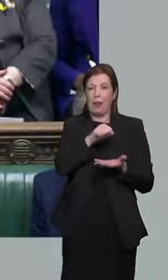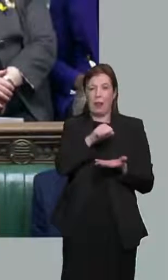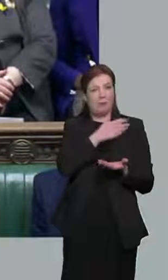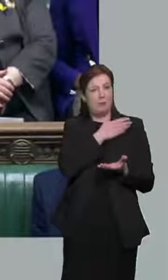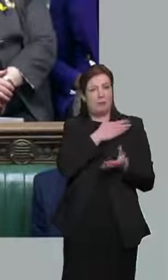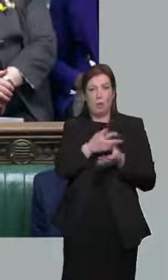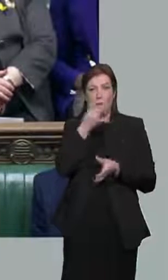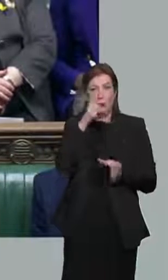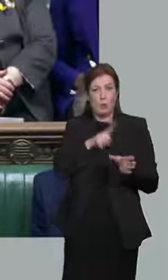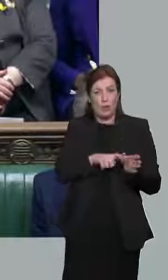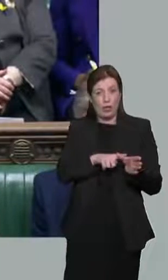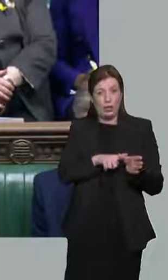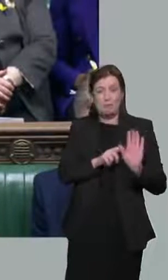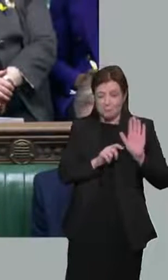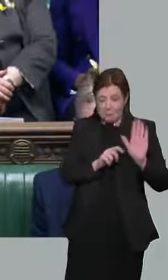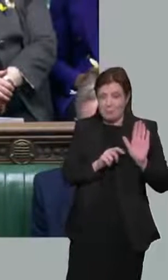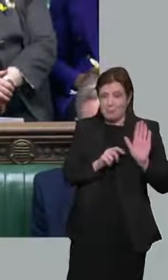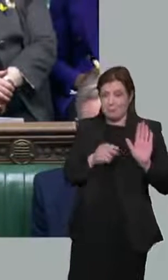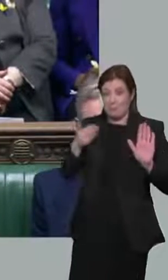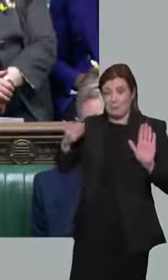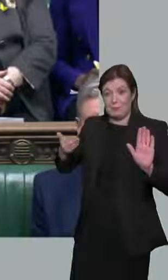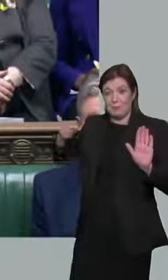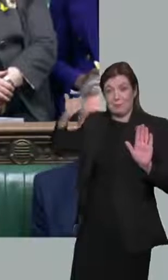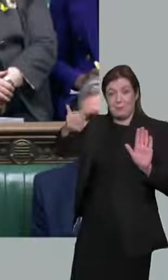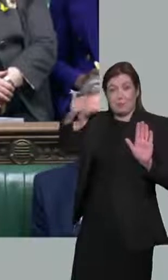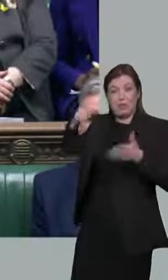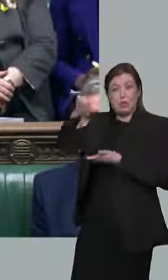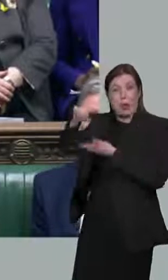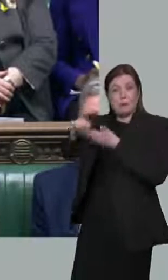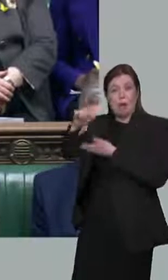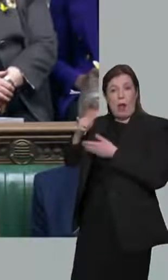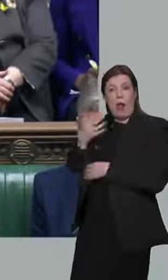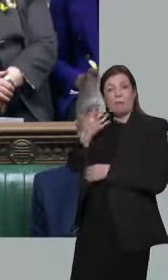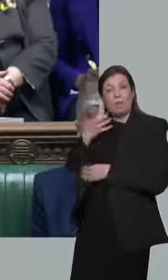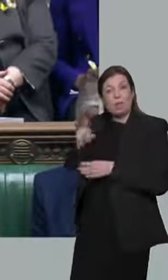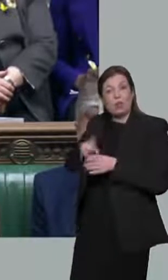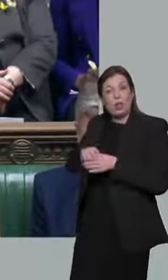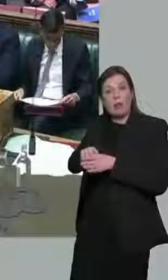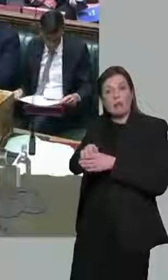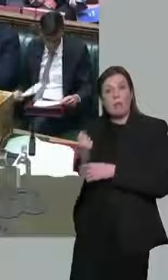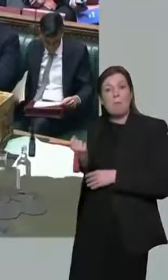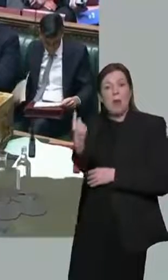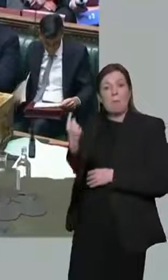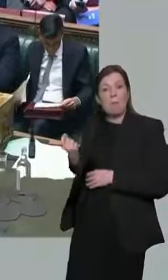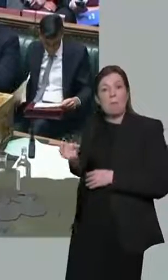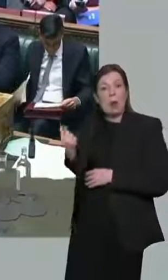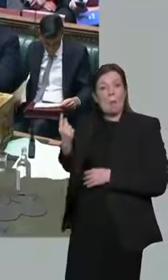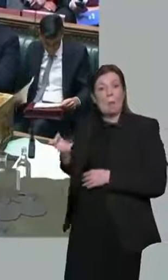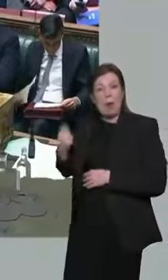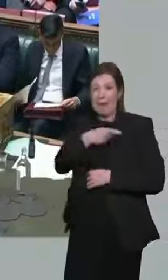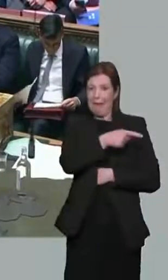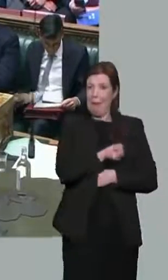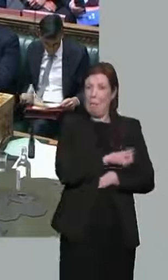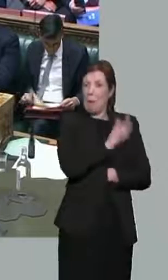in the last two years than any previous Chancellor in the last 50. Now, he